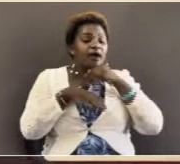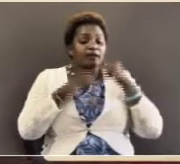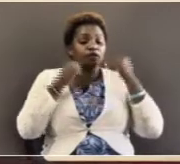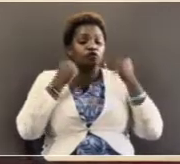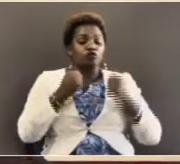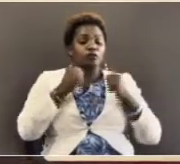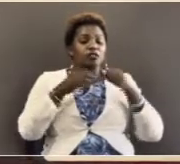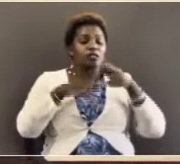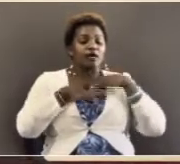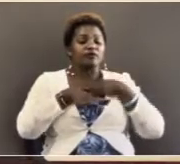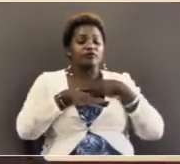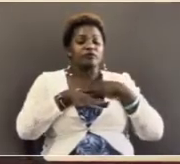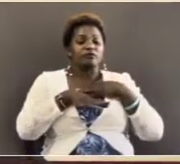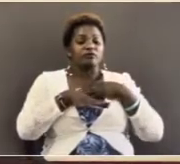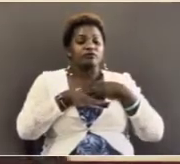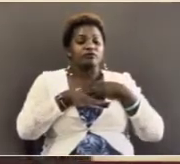to start talking to them.